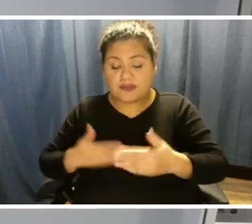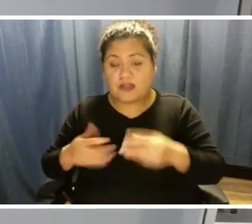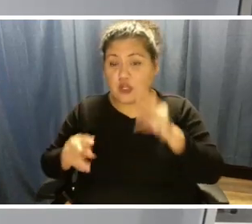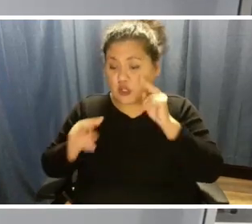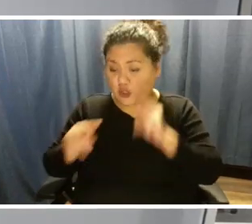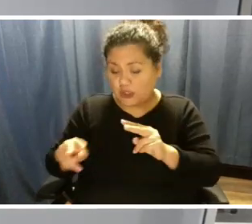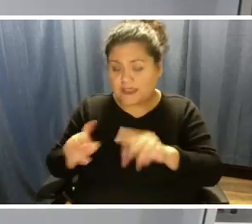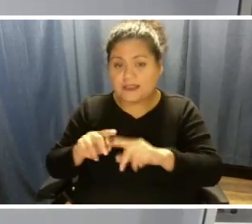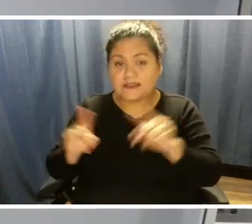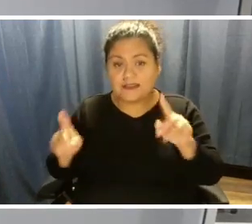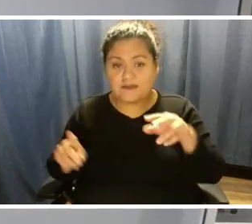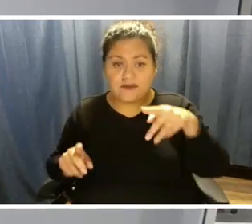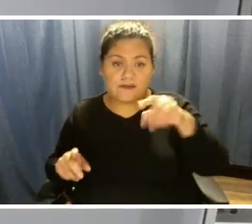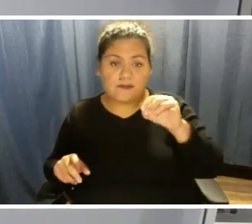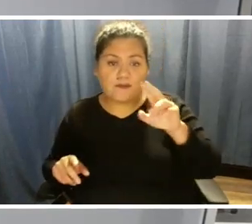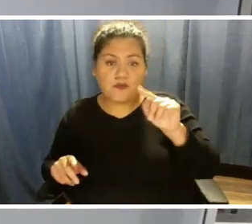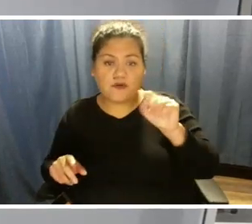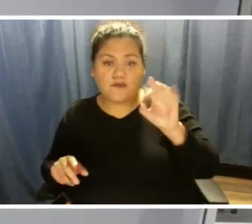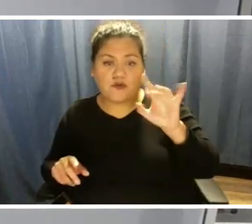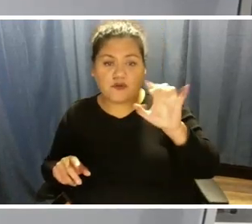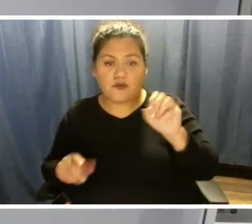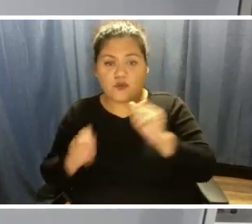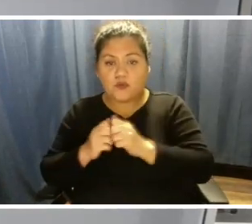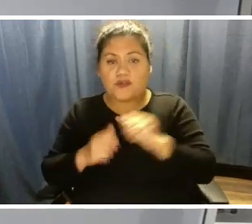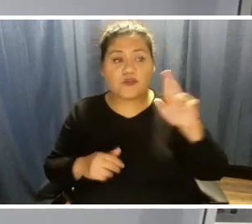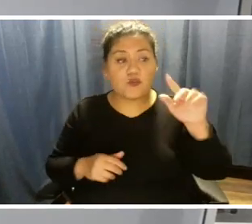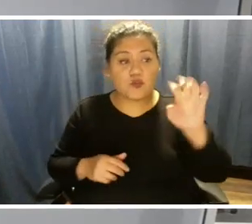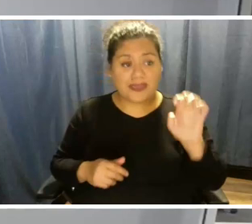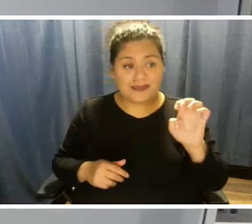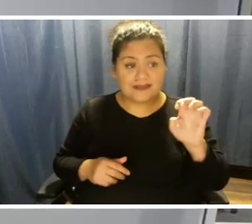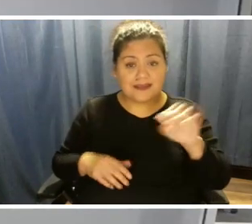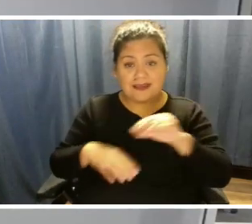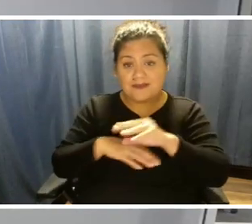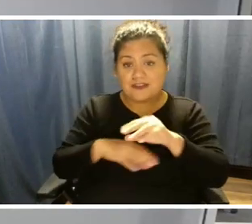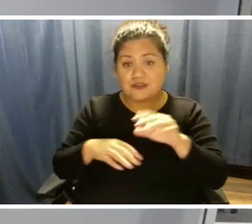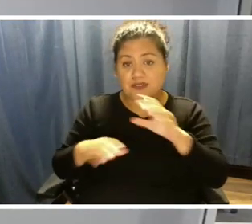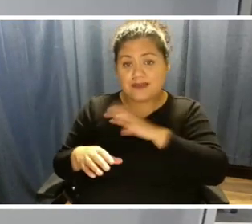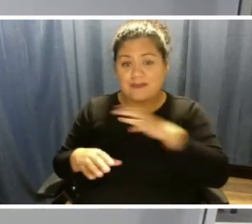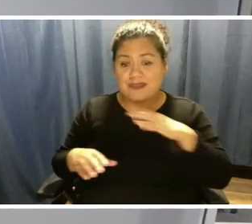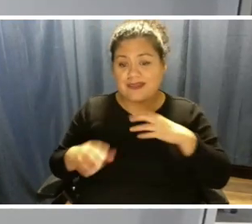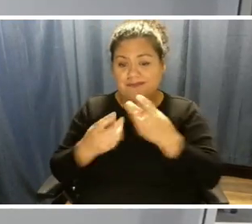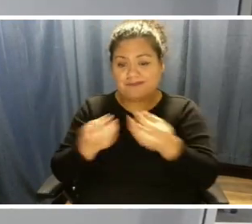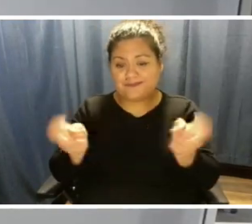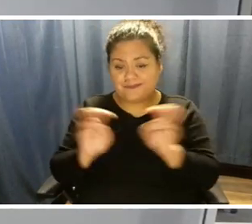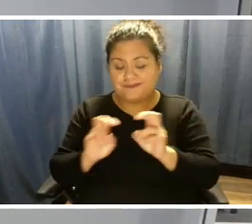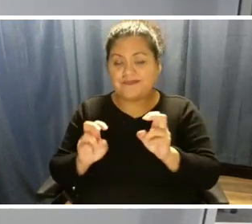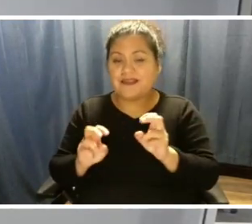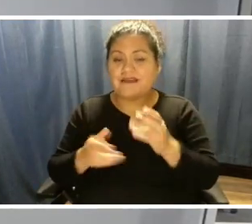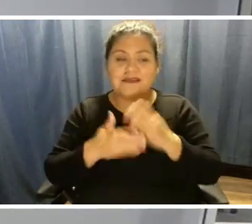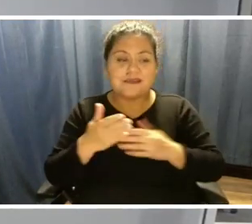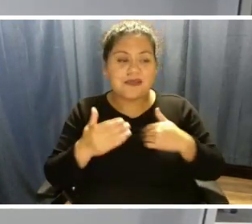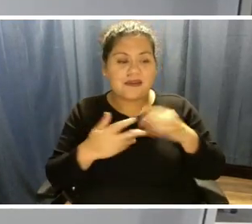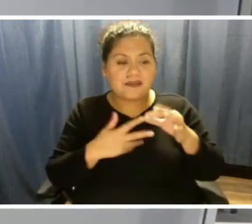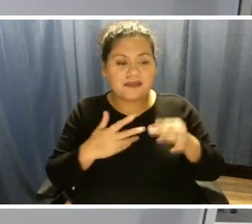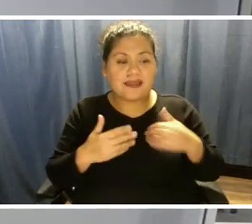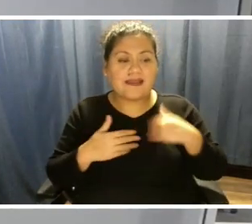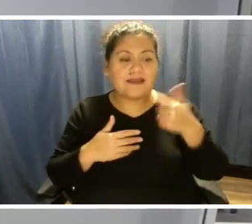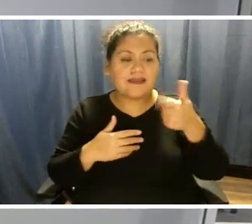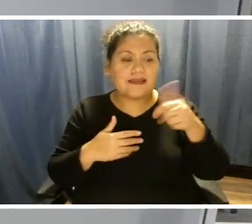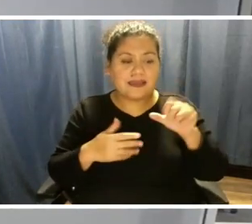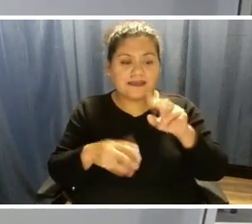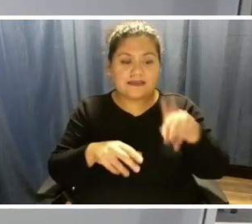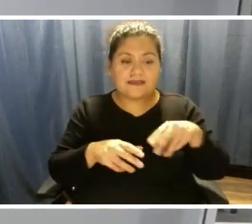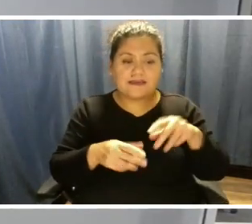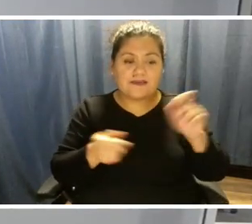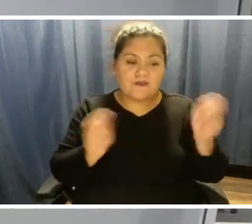portfolios with the rate advisory committee, there were options that had that gas conversion. There were options that did not.